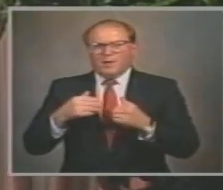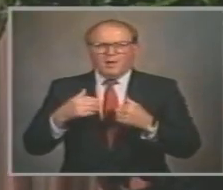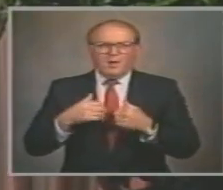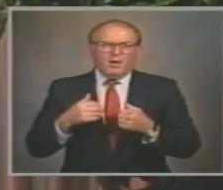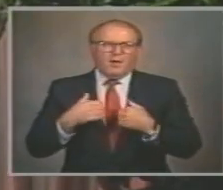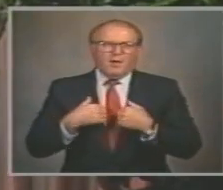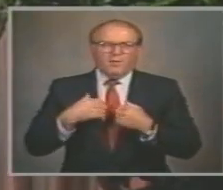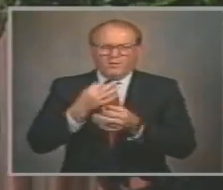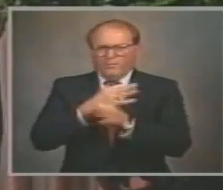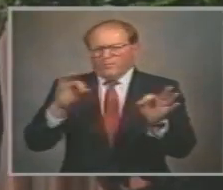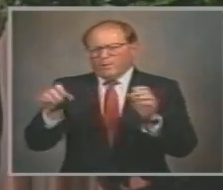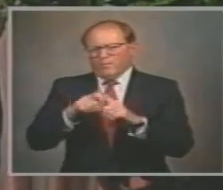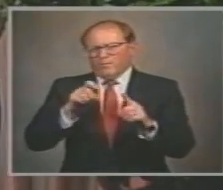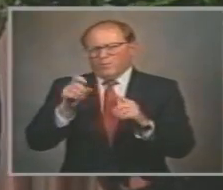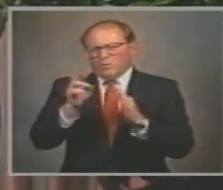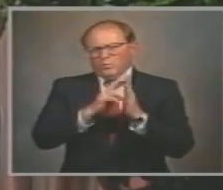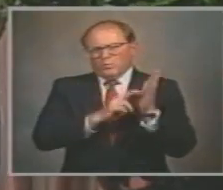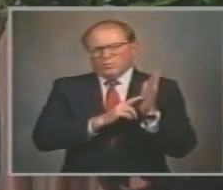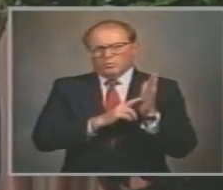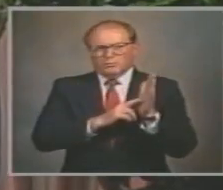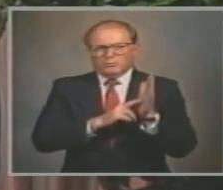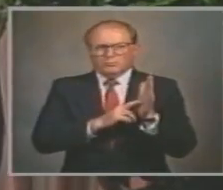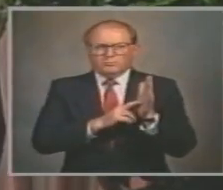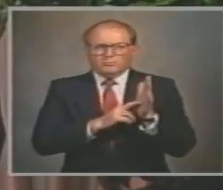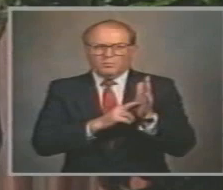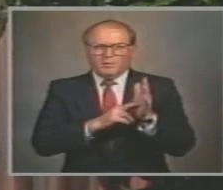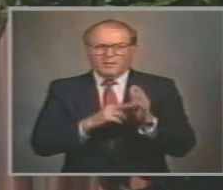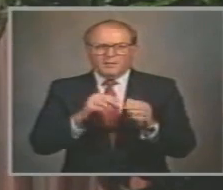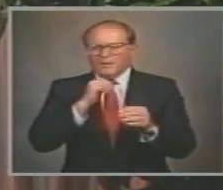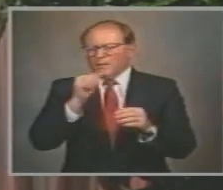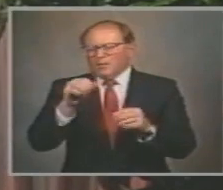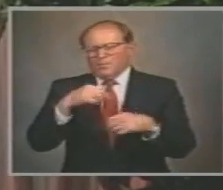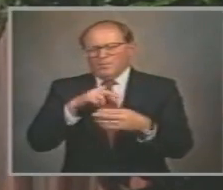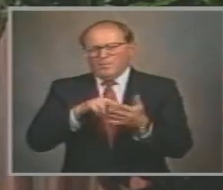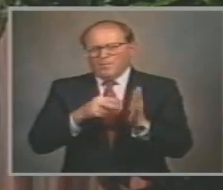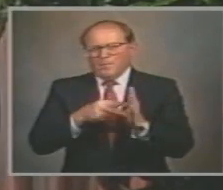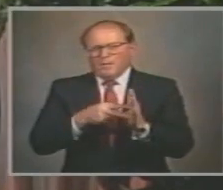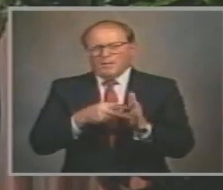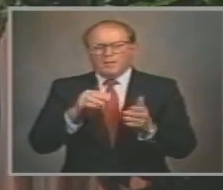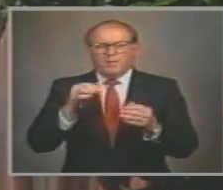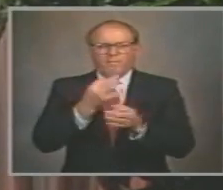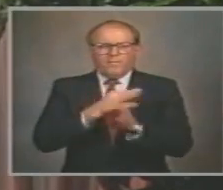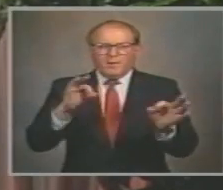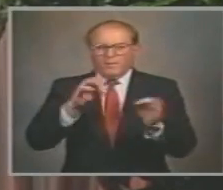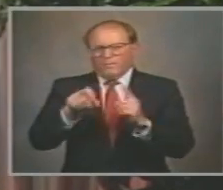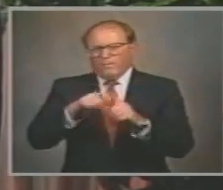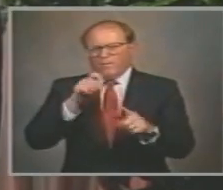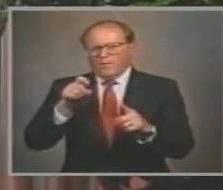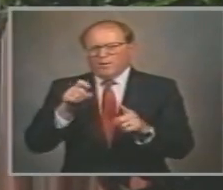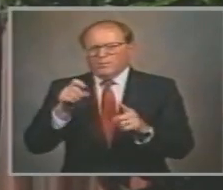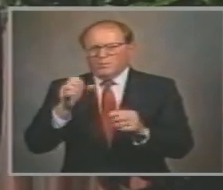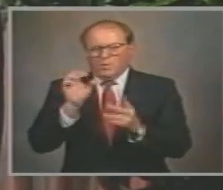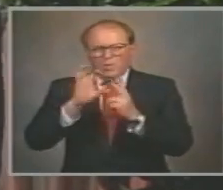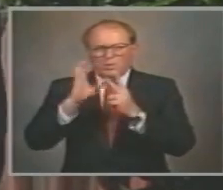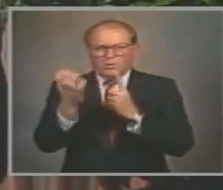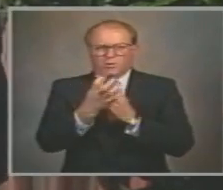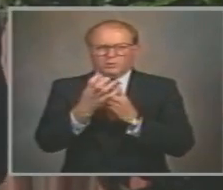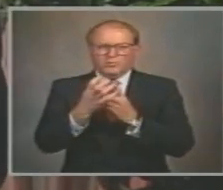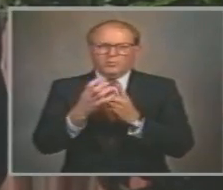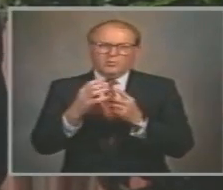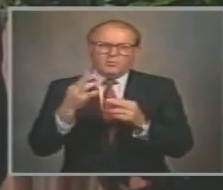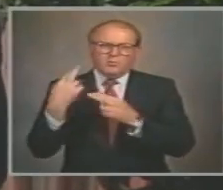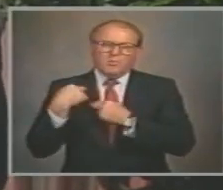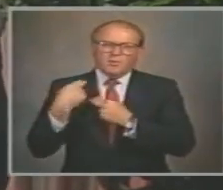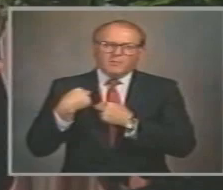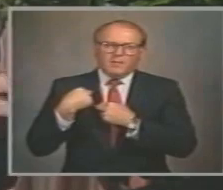rule It did not mean Freedom From social sanctions It meant that individuals Could freely